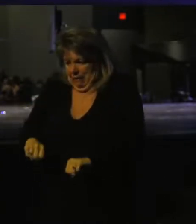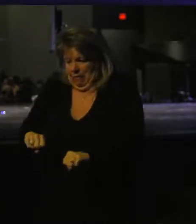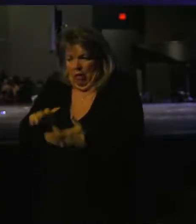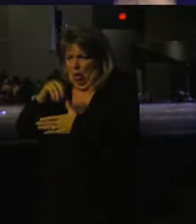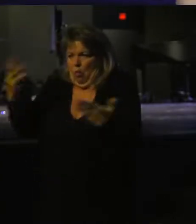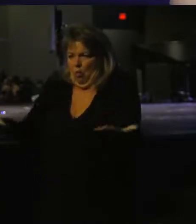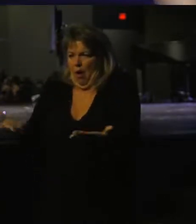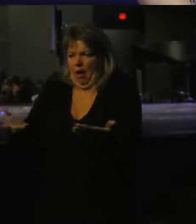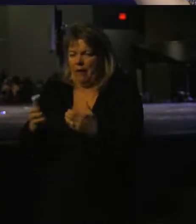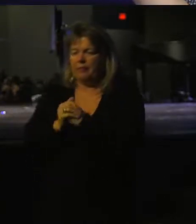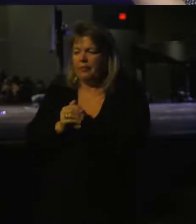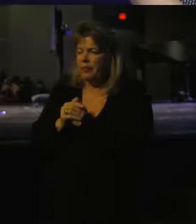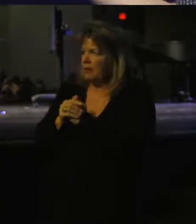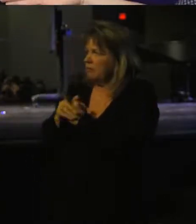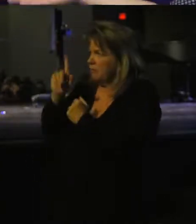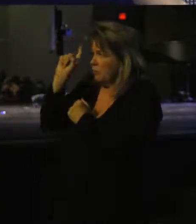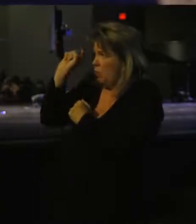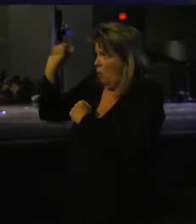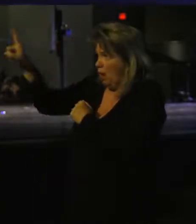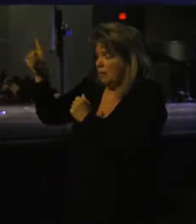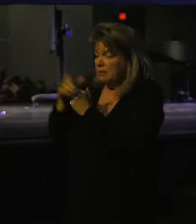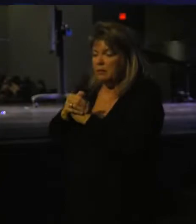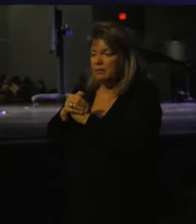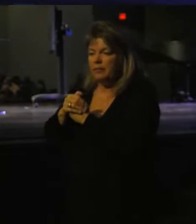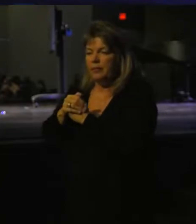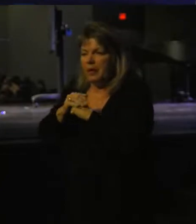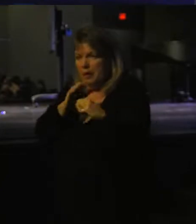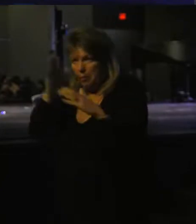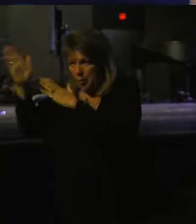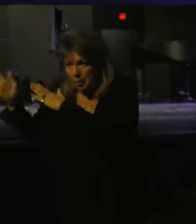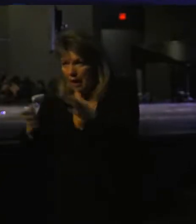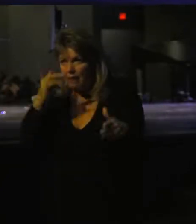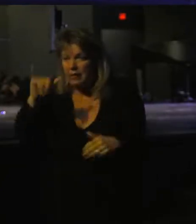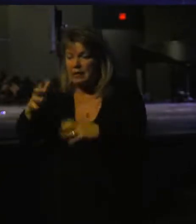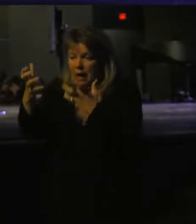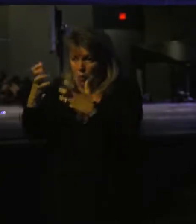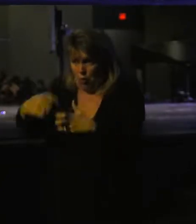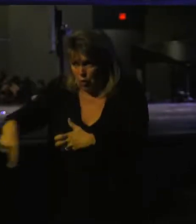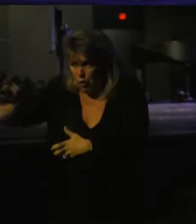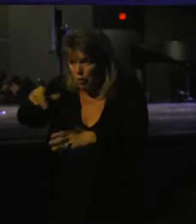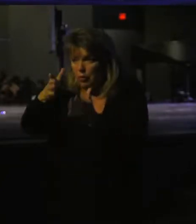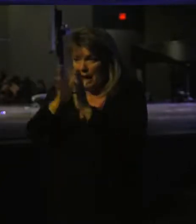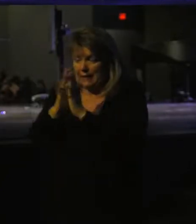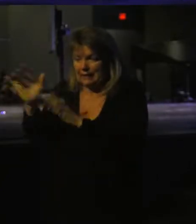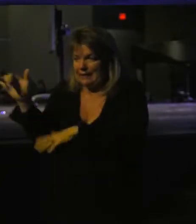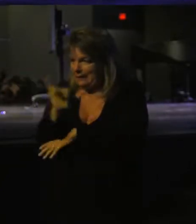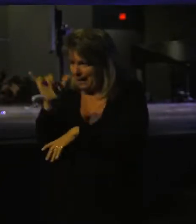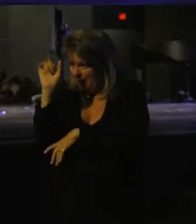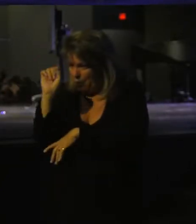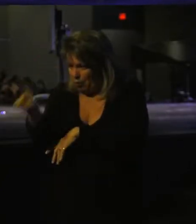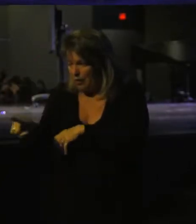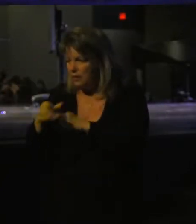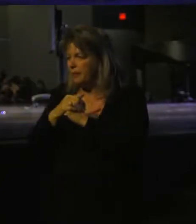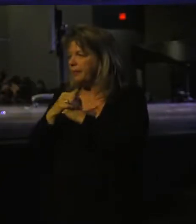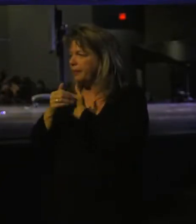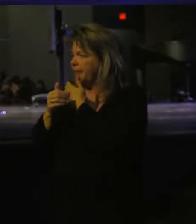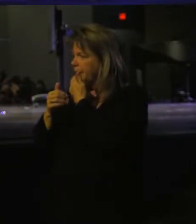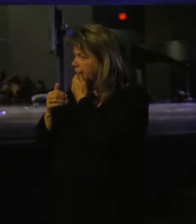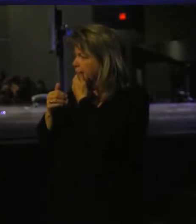that I asked in order to be able to prepare for this, and I want you to ask that same question.